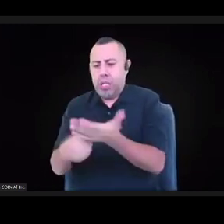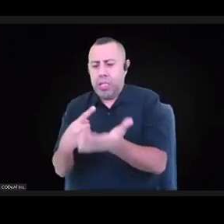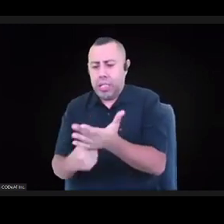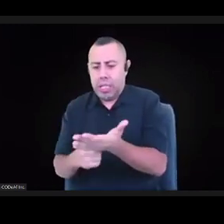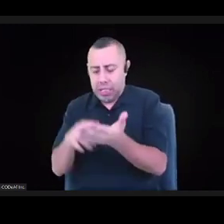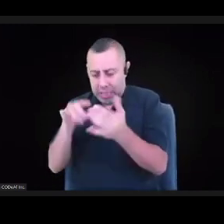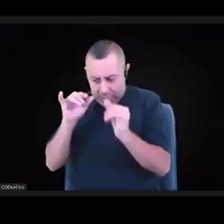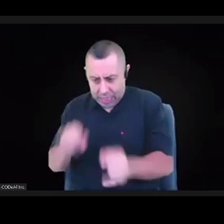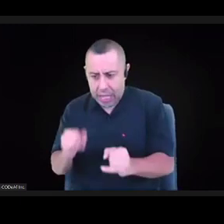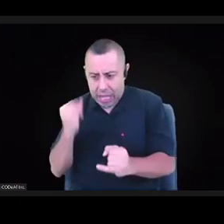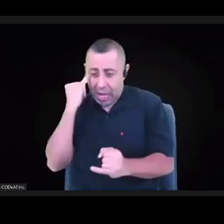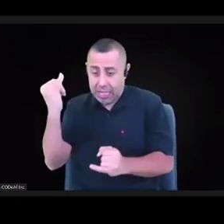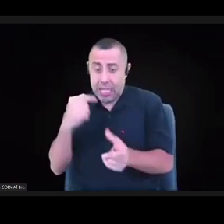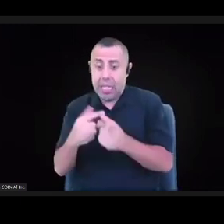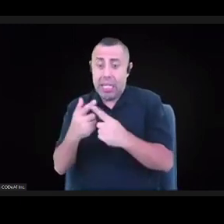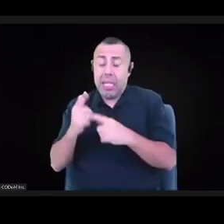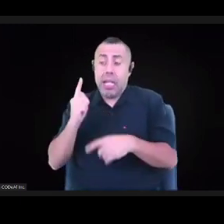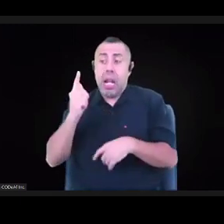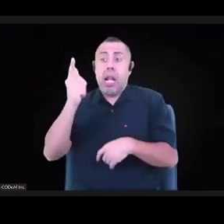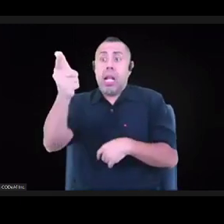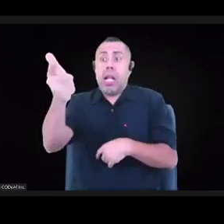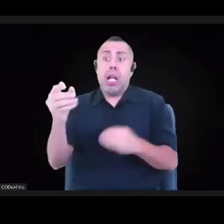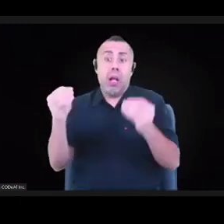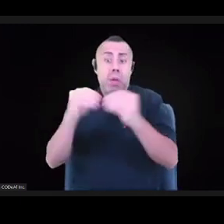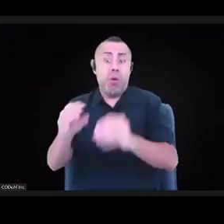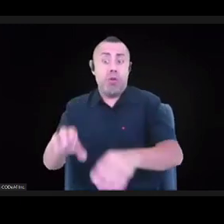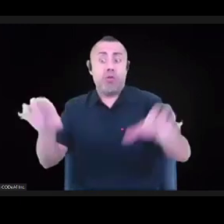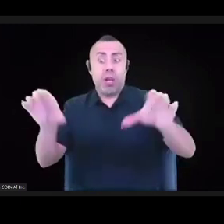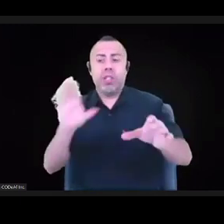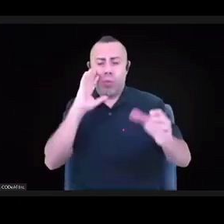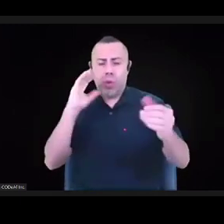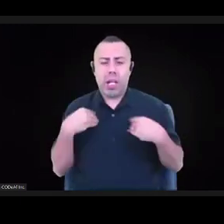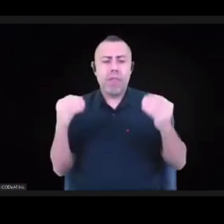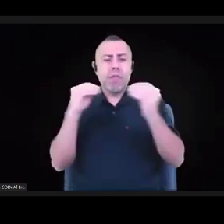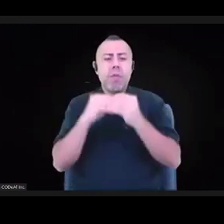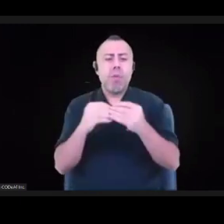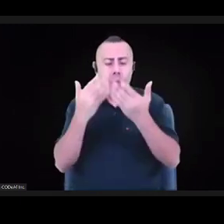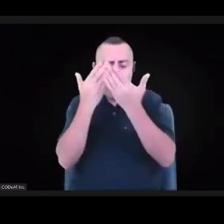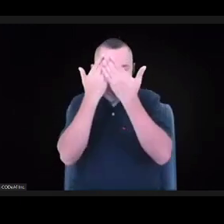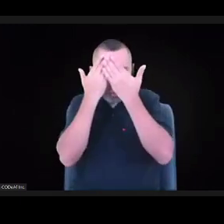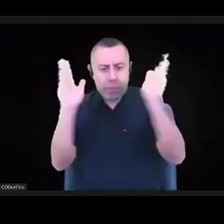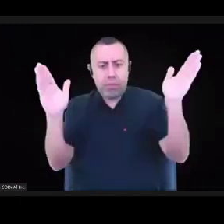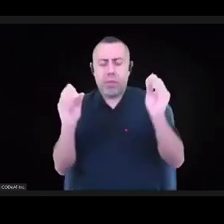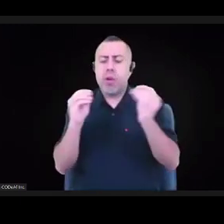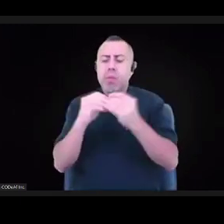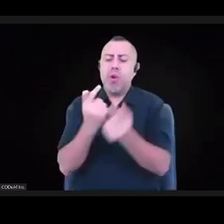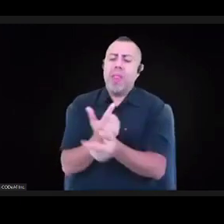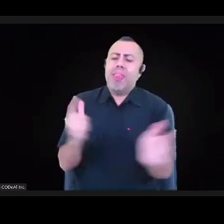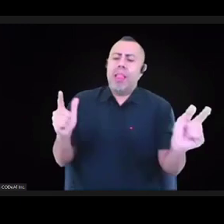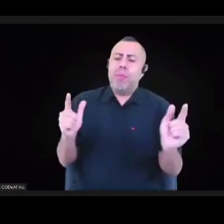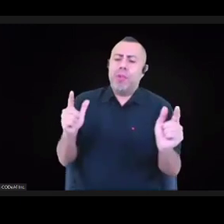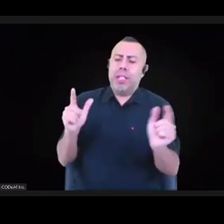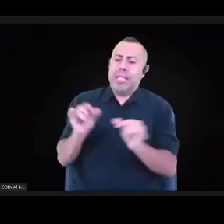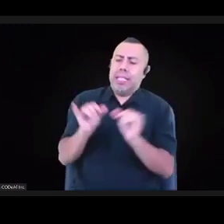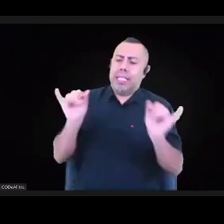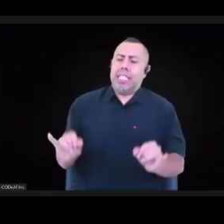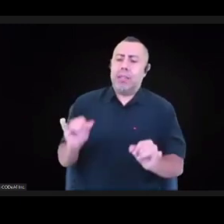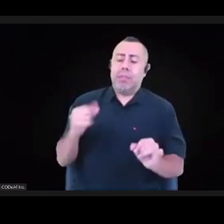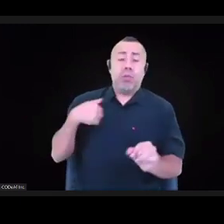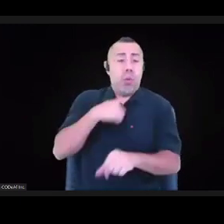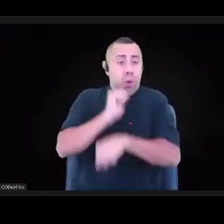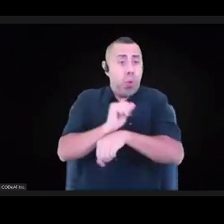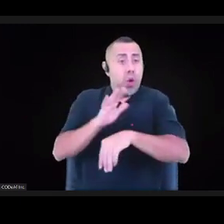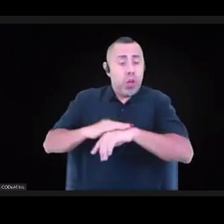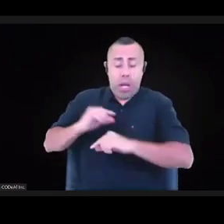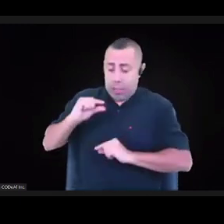Or if got to a place where we had more liberated resources, we would have the actual systems that we've done on smaller scales in all